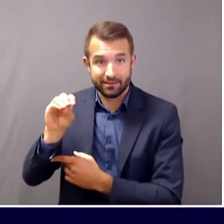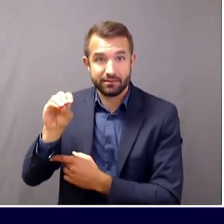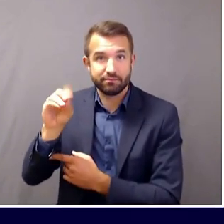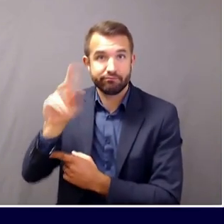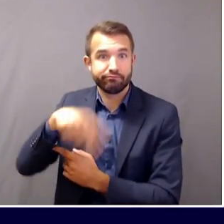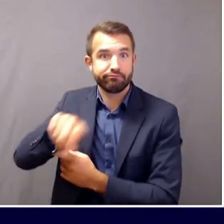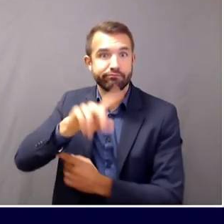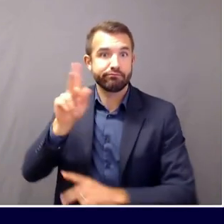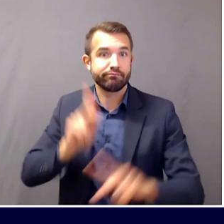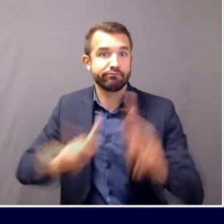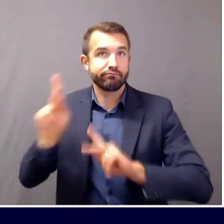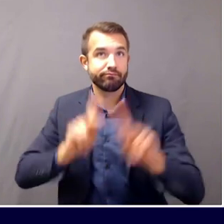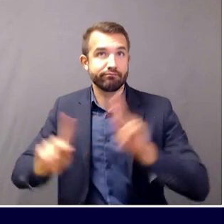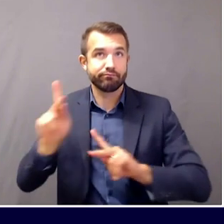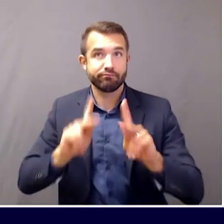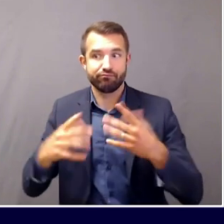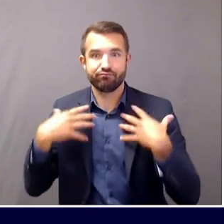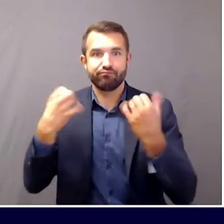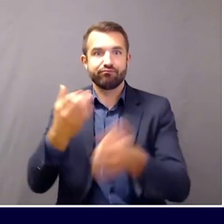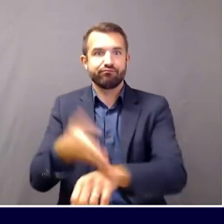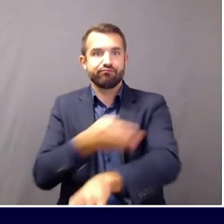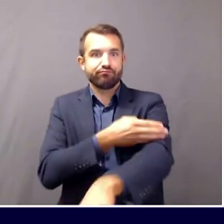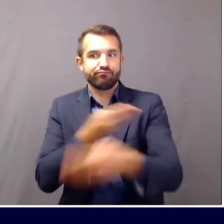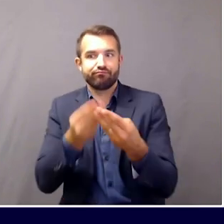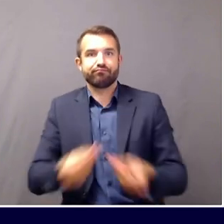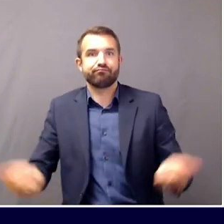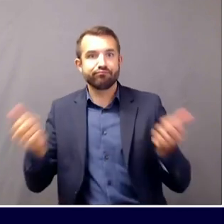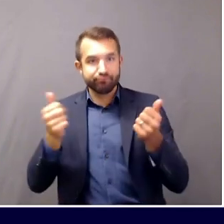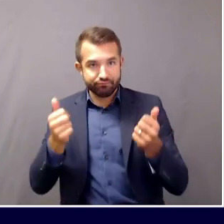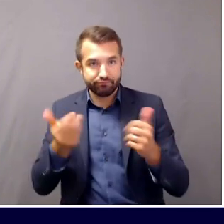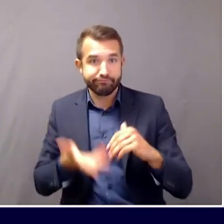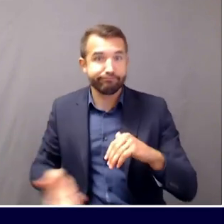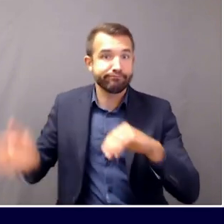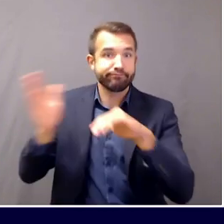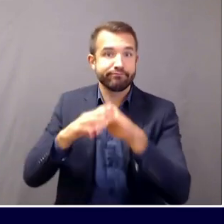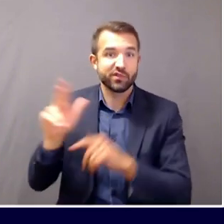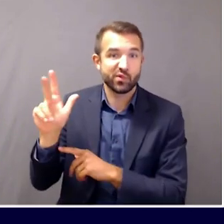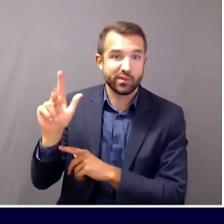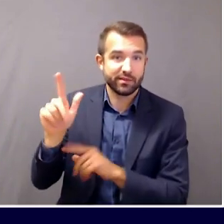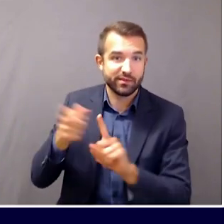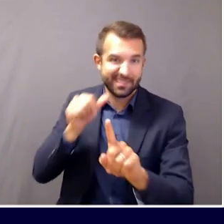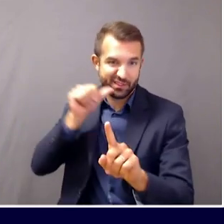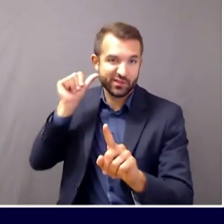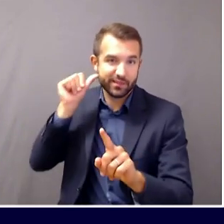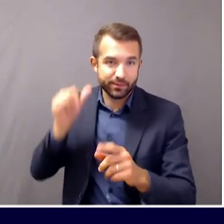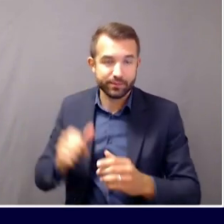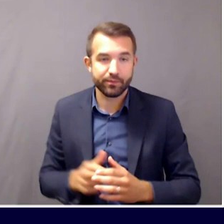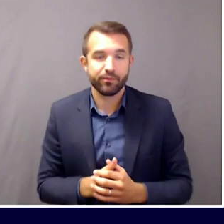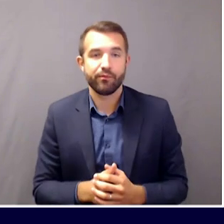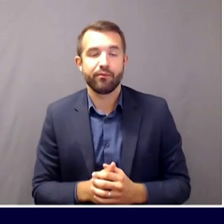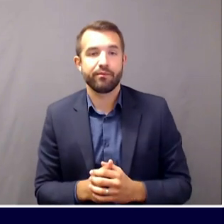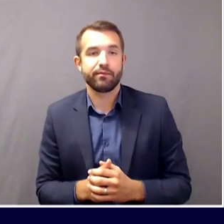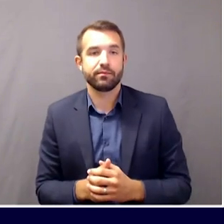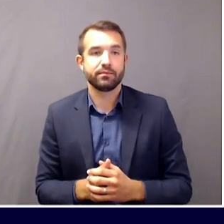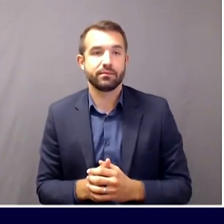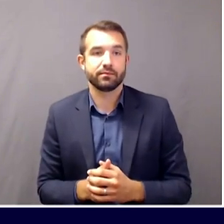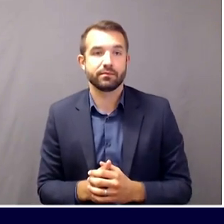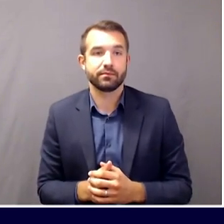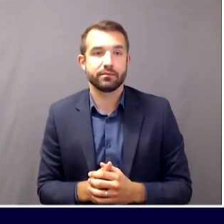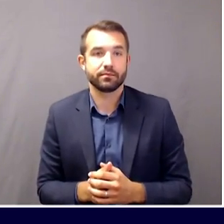classified as recovered, an increase of 23 cases. Of our cases,